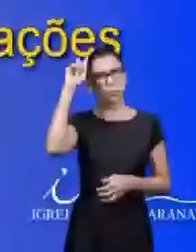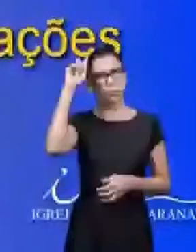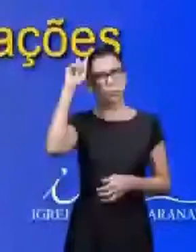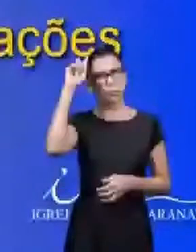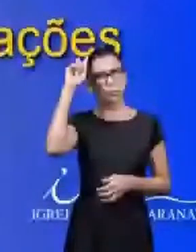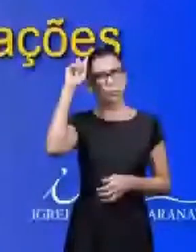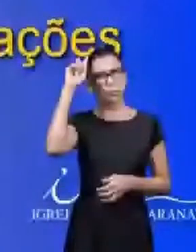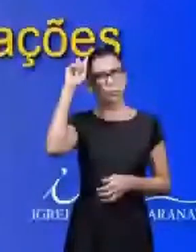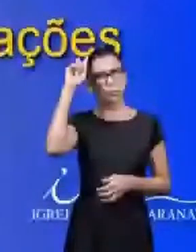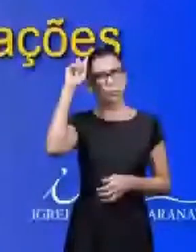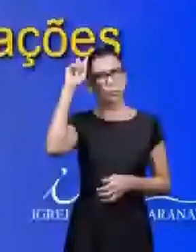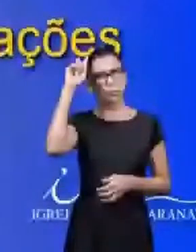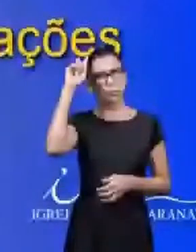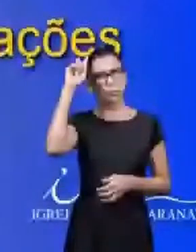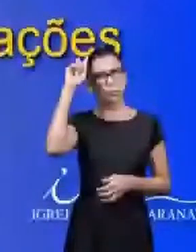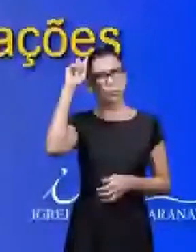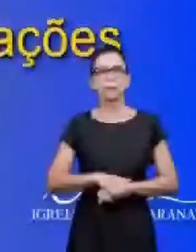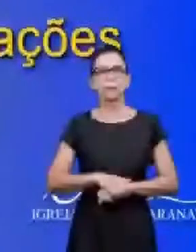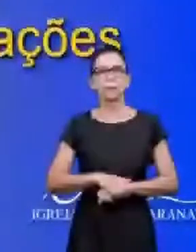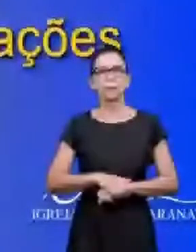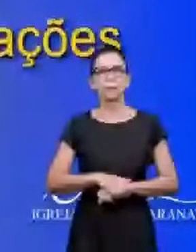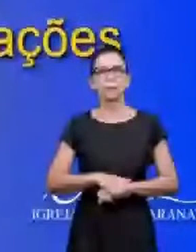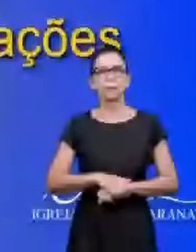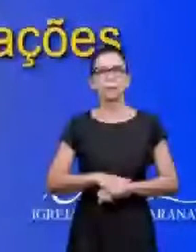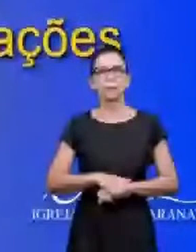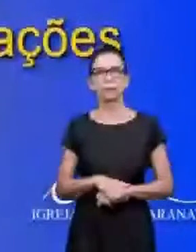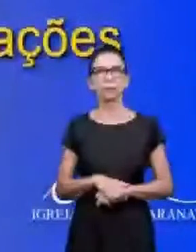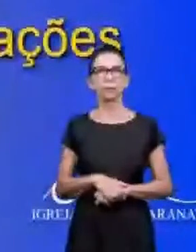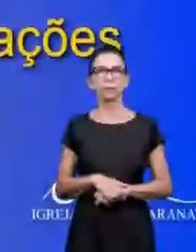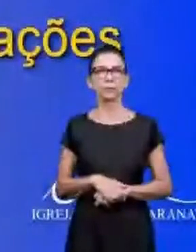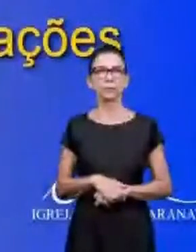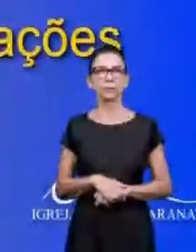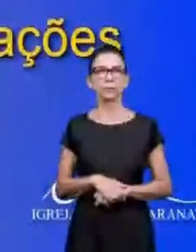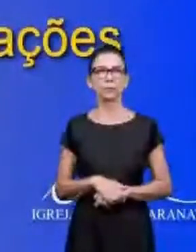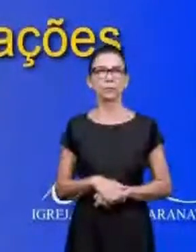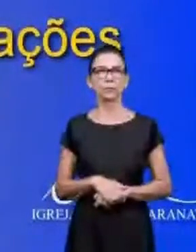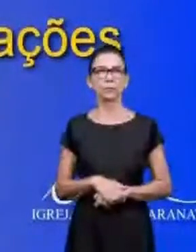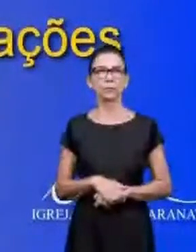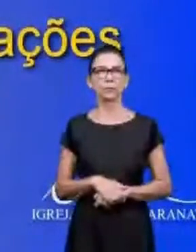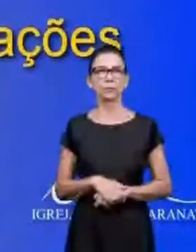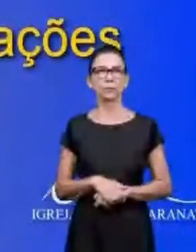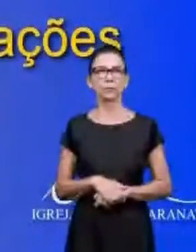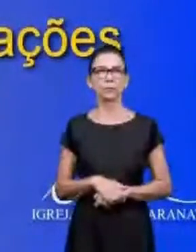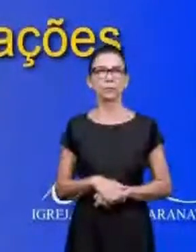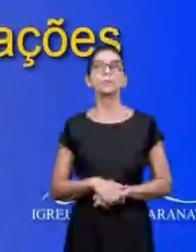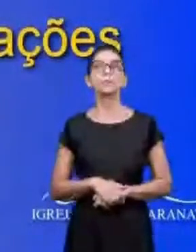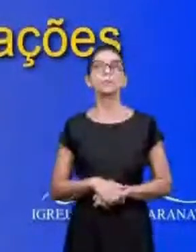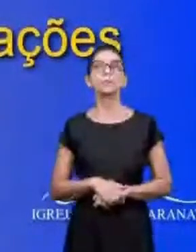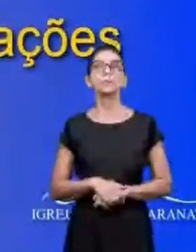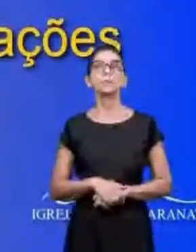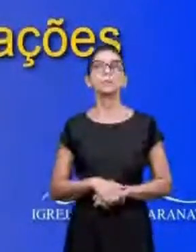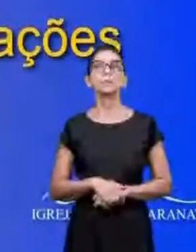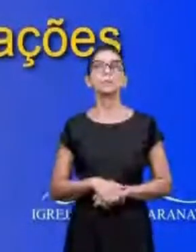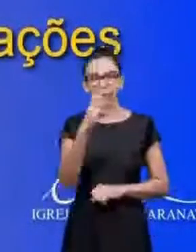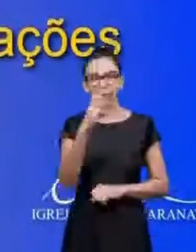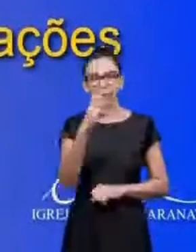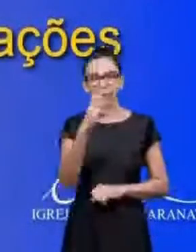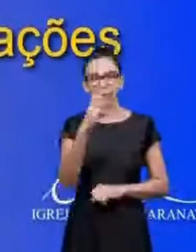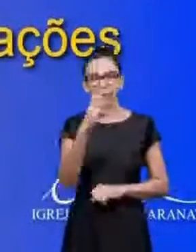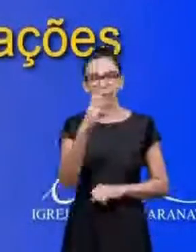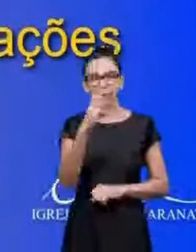We have a half a billion impressions. What does that mean? A half billion of people